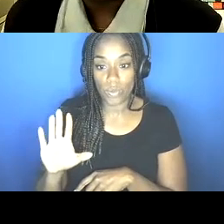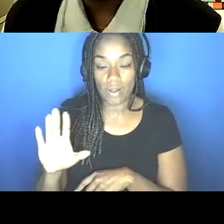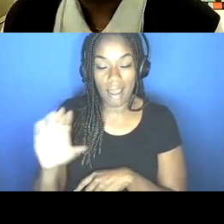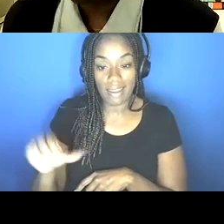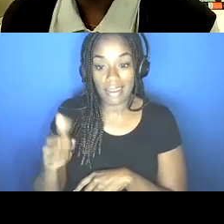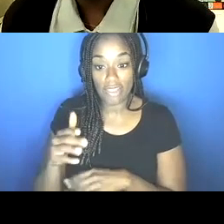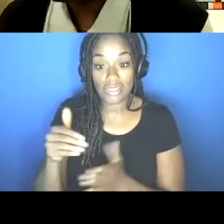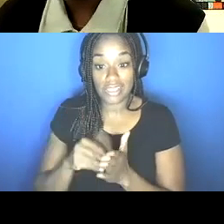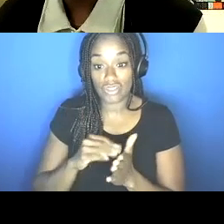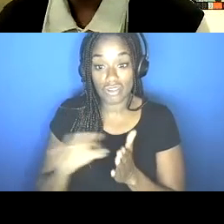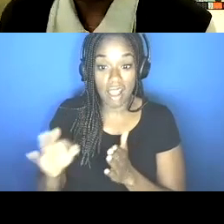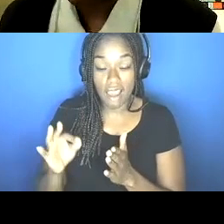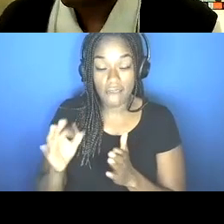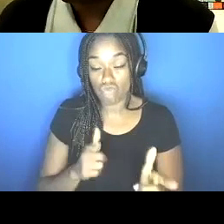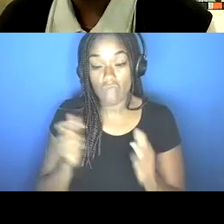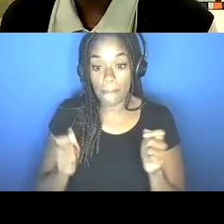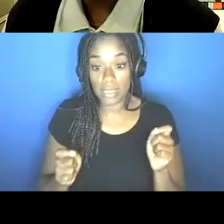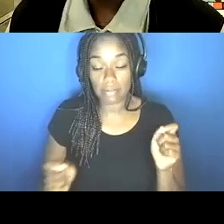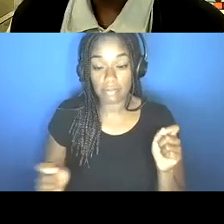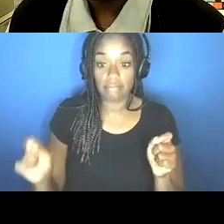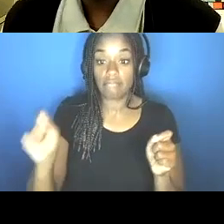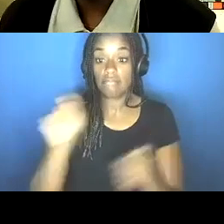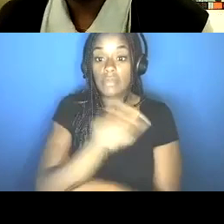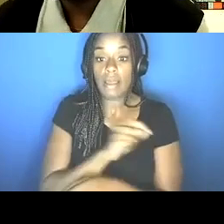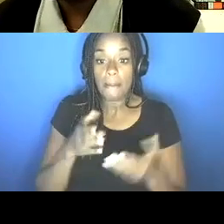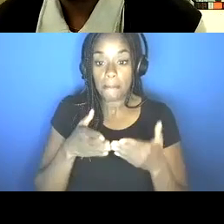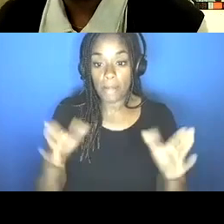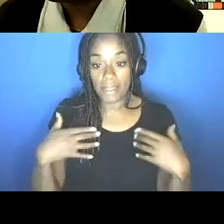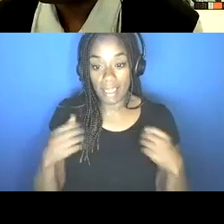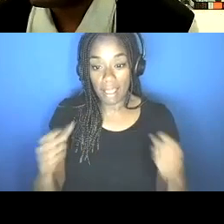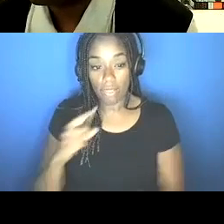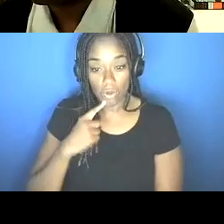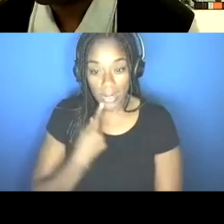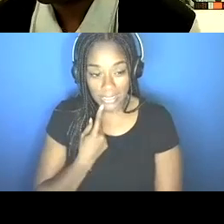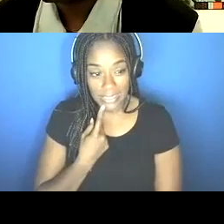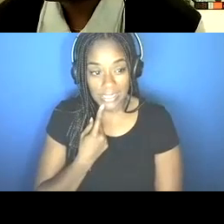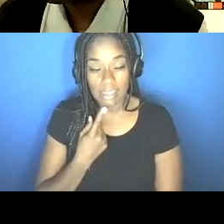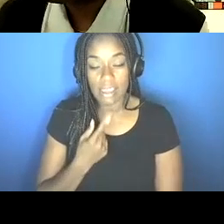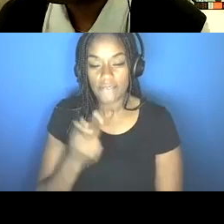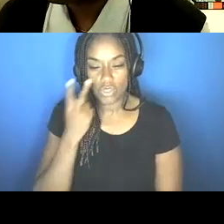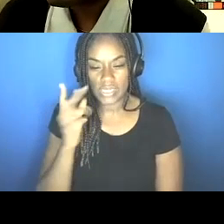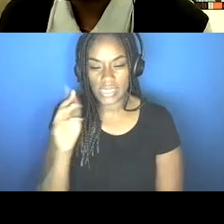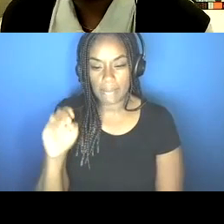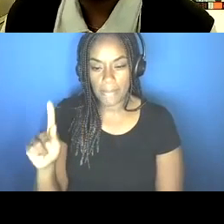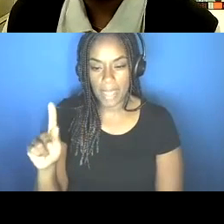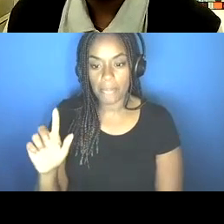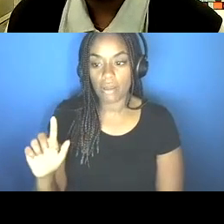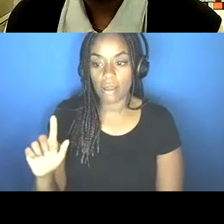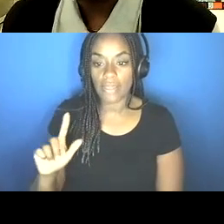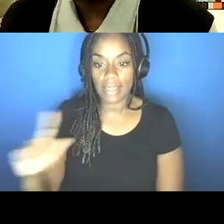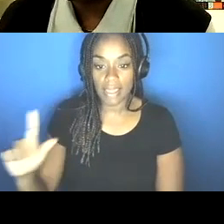rapidly evolving and changing public health crisis. If you look at the map to the left, this is from the Centers for Disease Control.